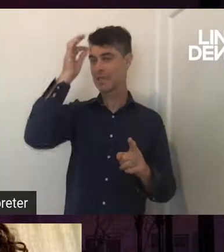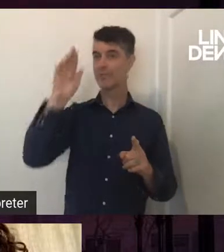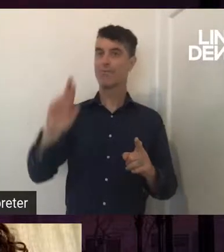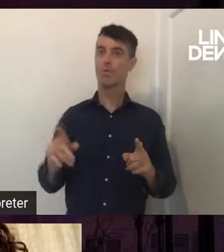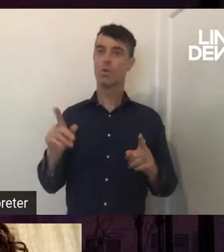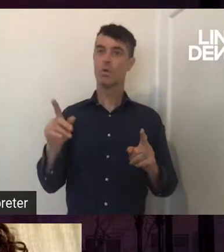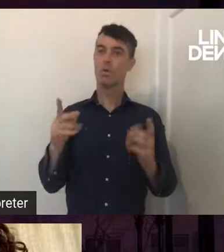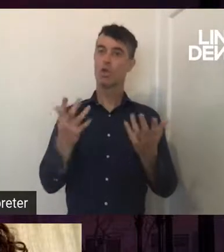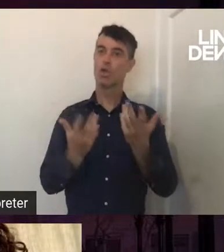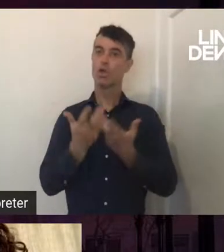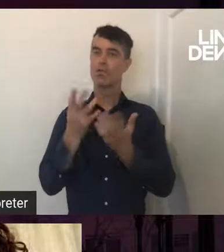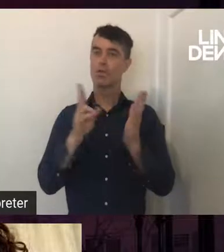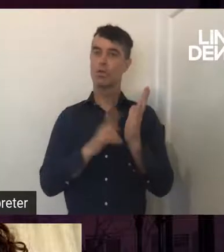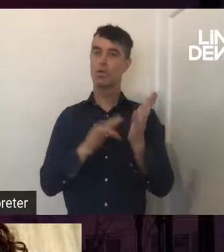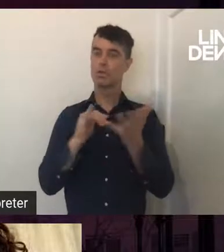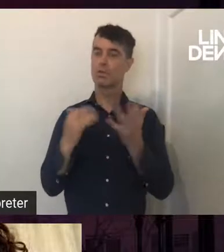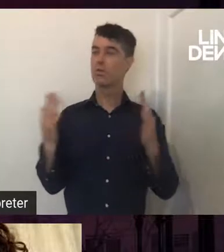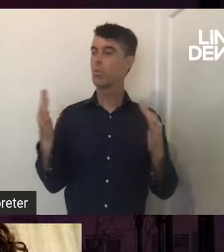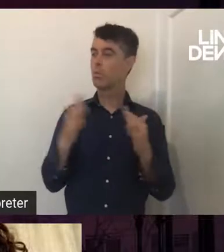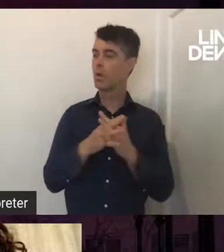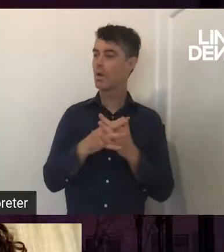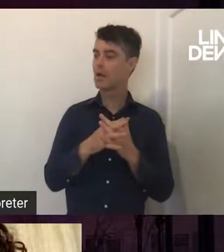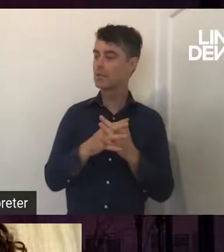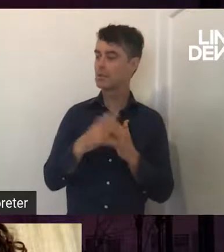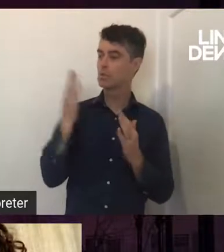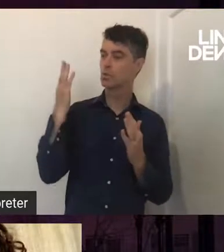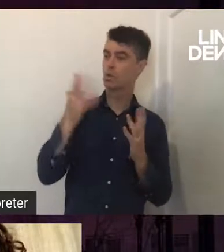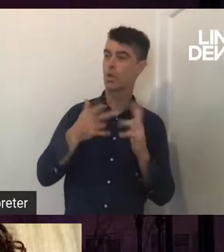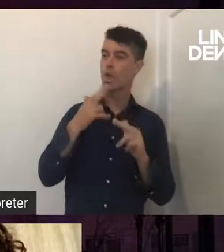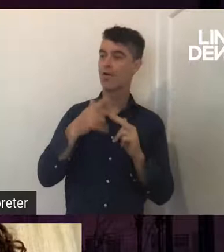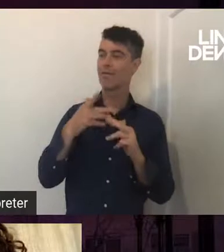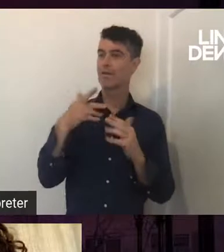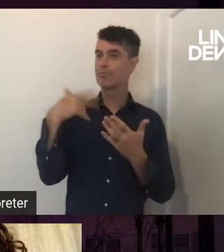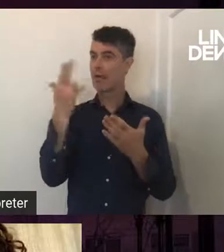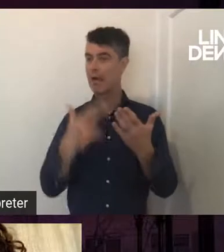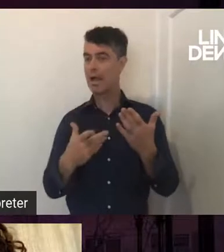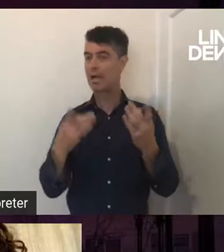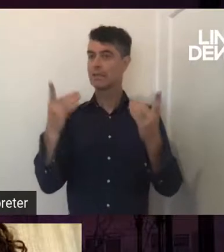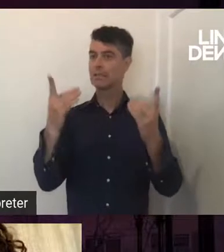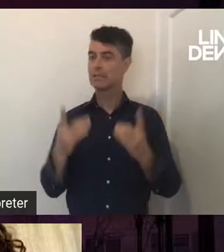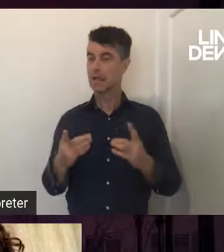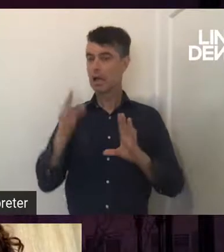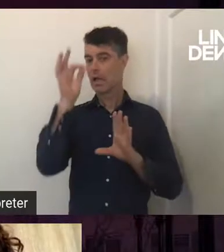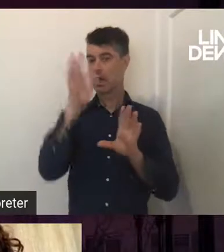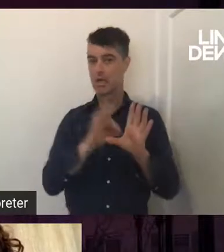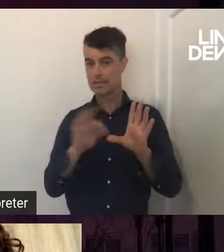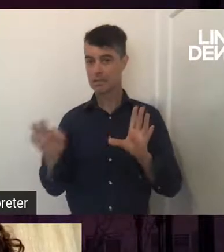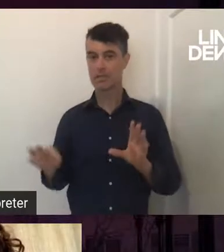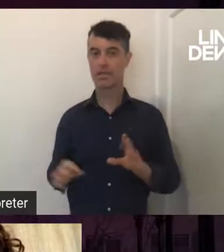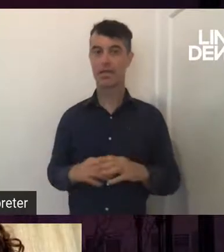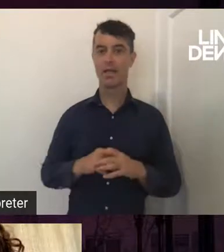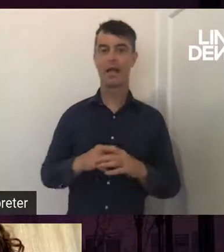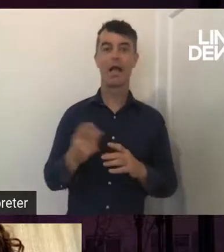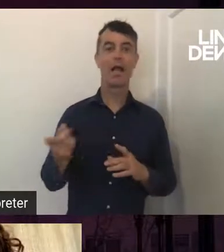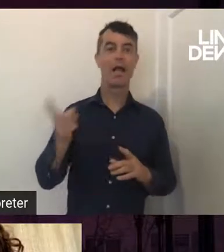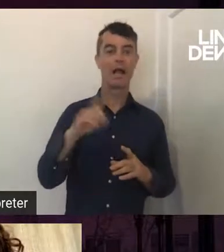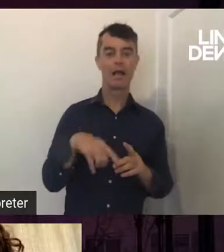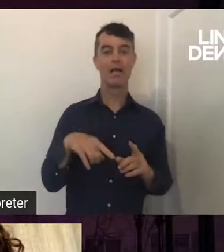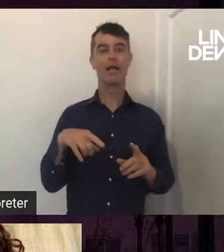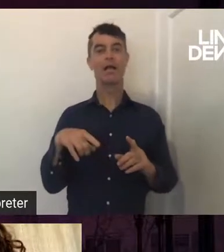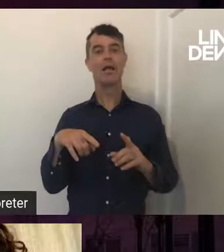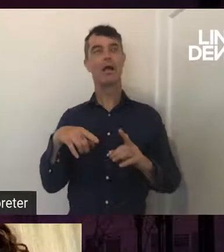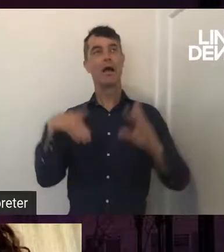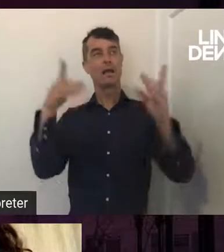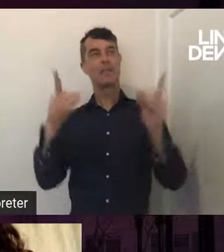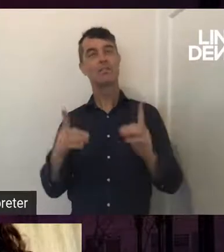University of New South Wales School of Art, Design and Architecture and the Design Advisory